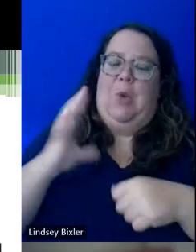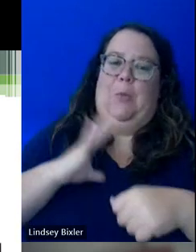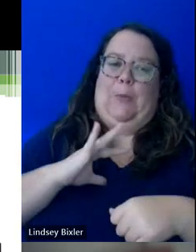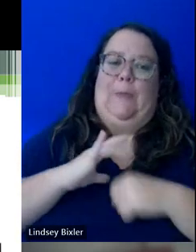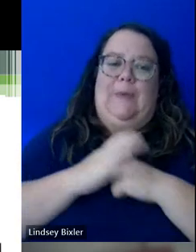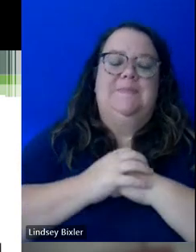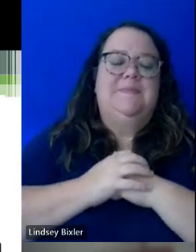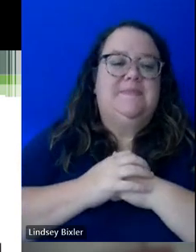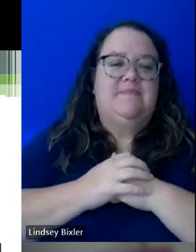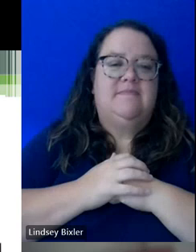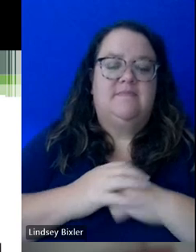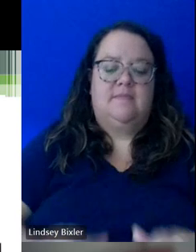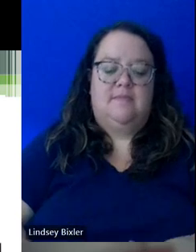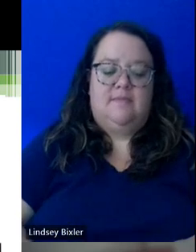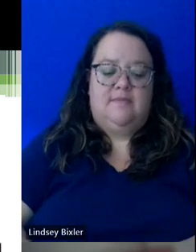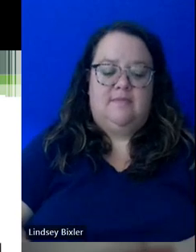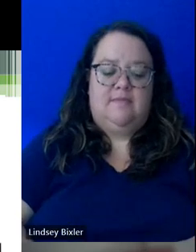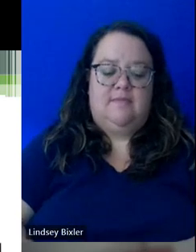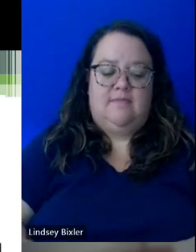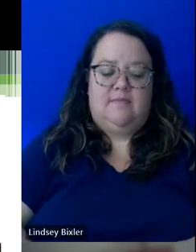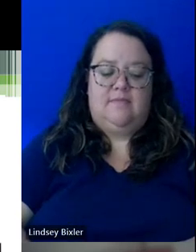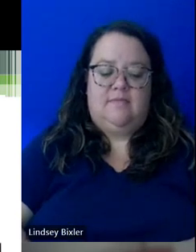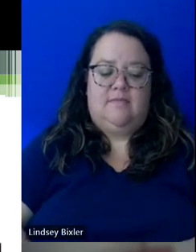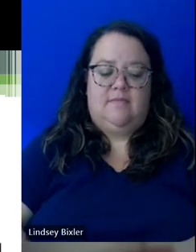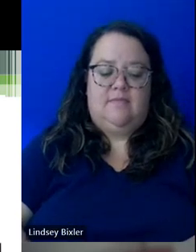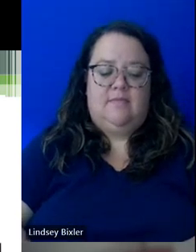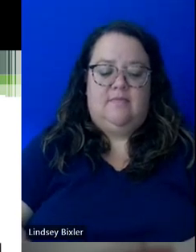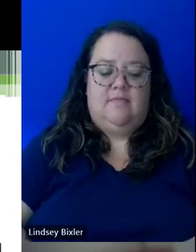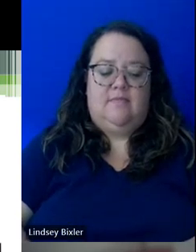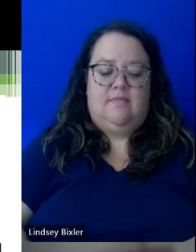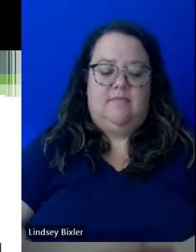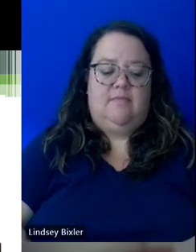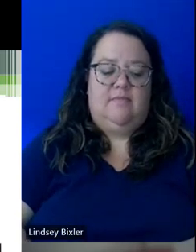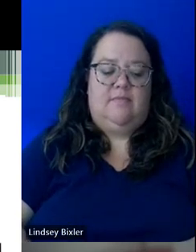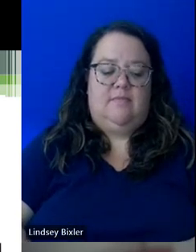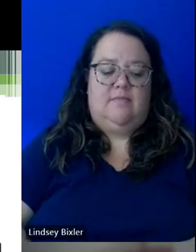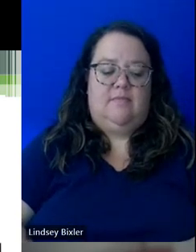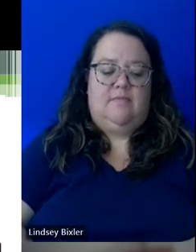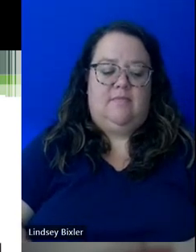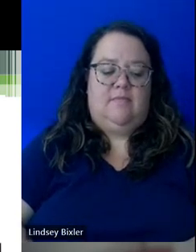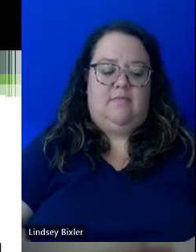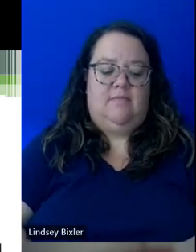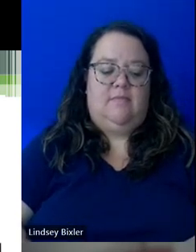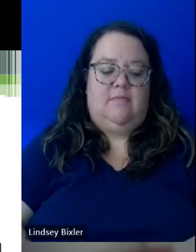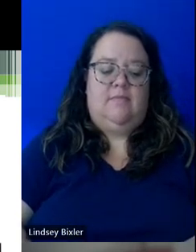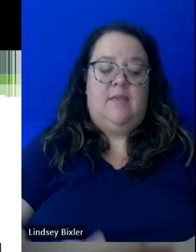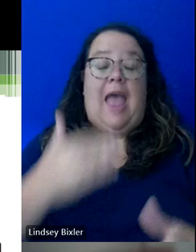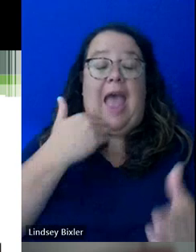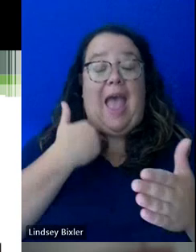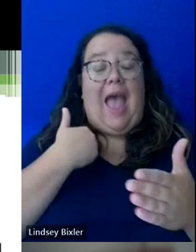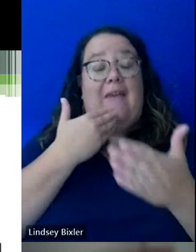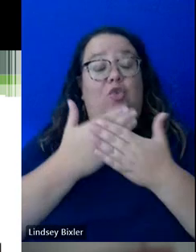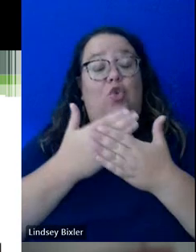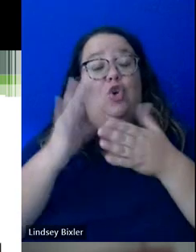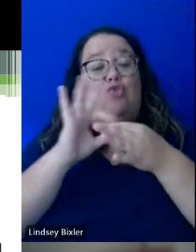We, I think the other thing that we do is that we have a really good relationship with people on campus. And I say that in that